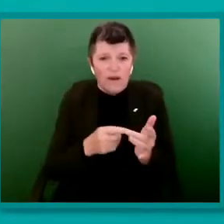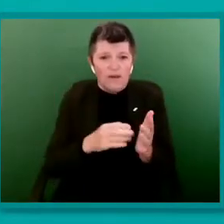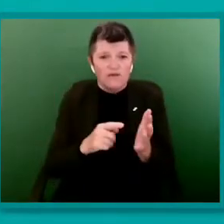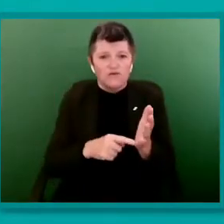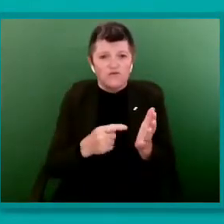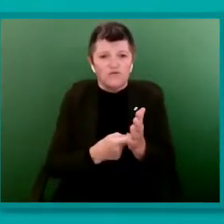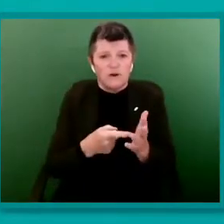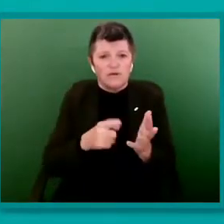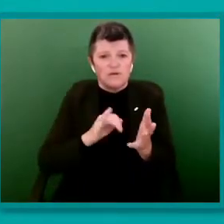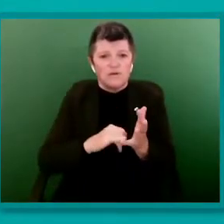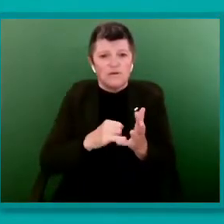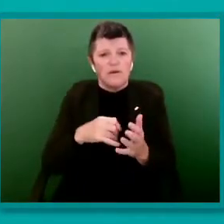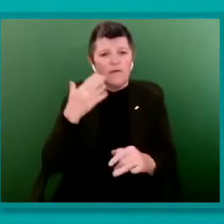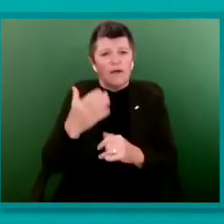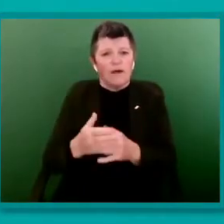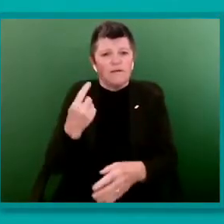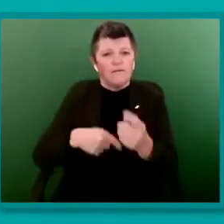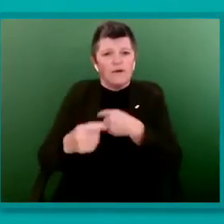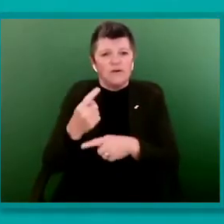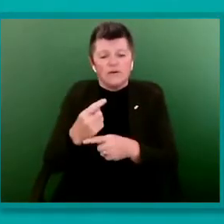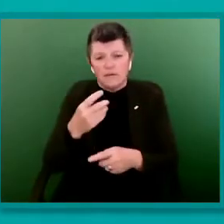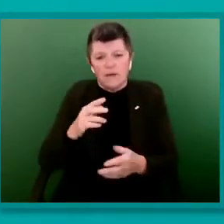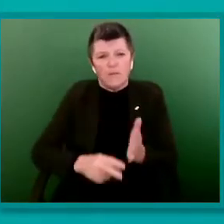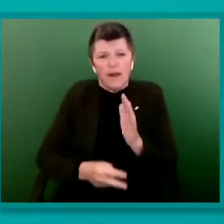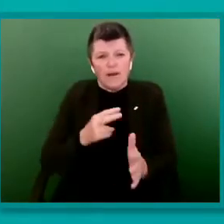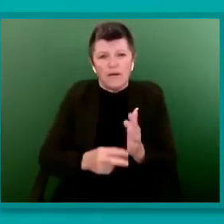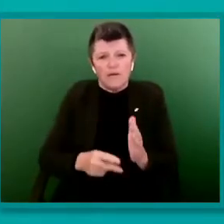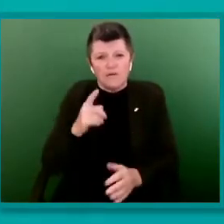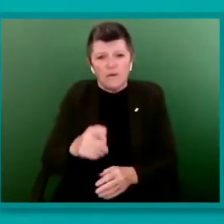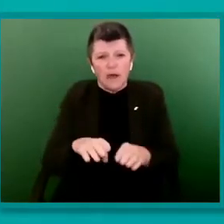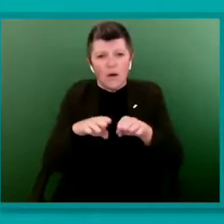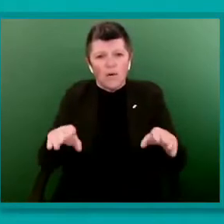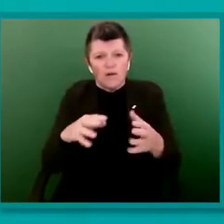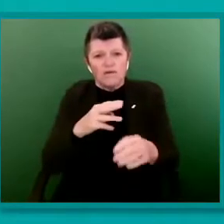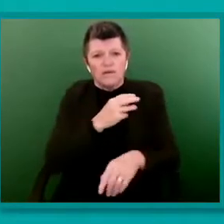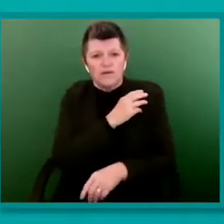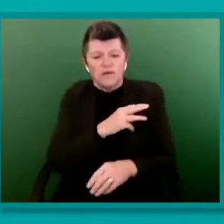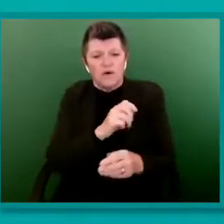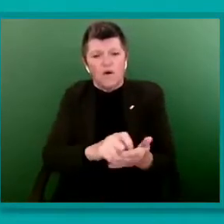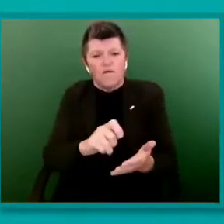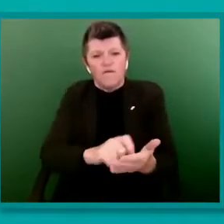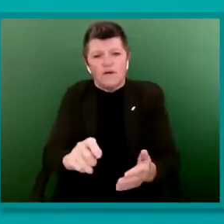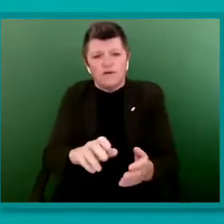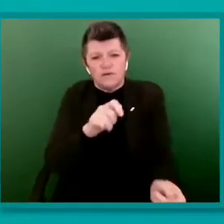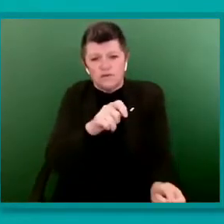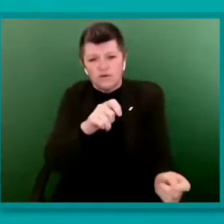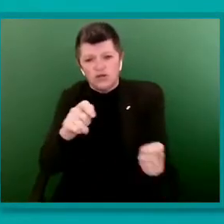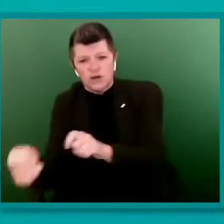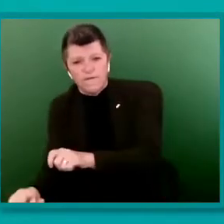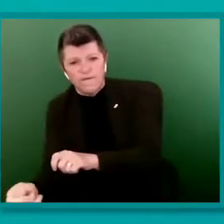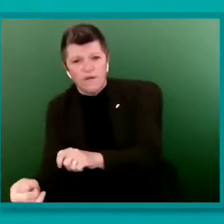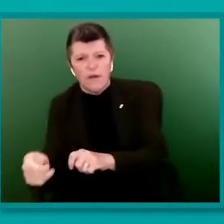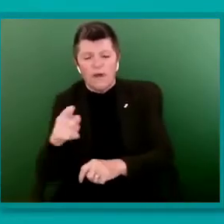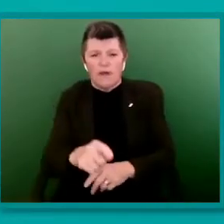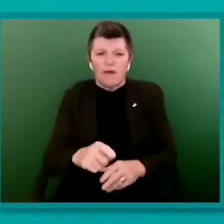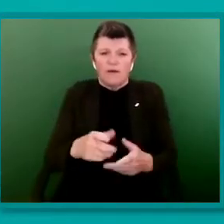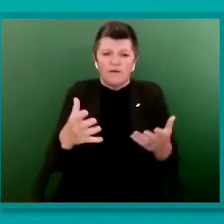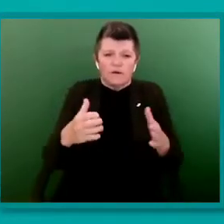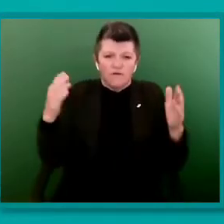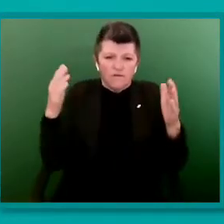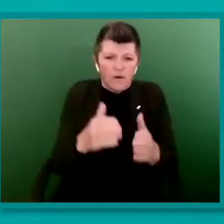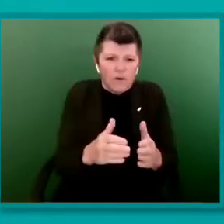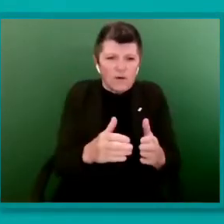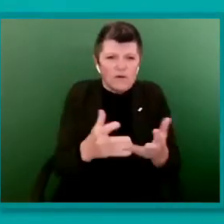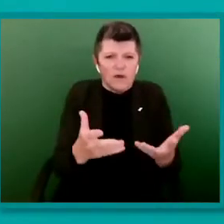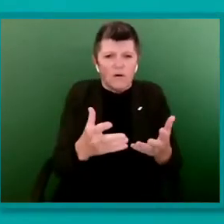shift in emphasis of the Government Equalities Office, focusing less on protected characteristics, as defined in the Equalities